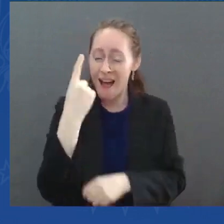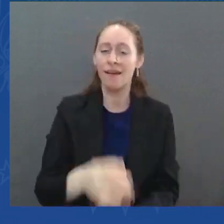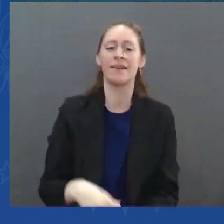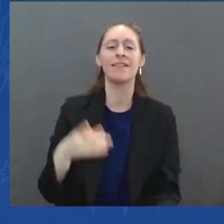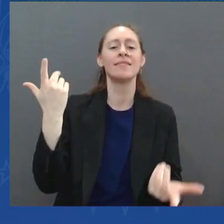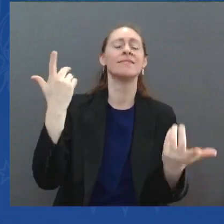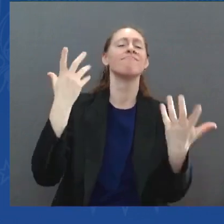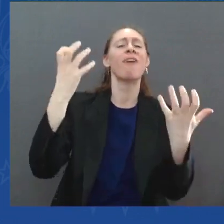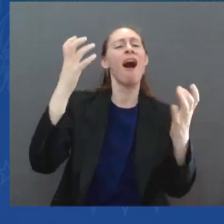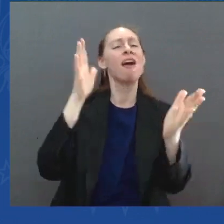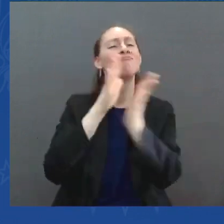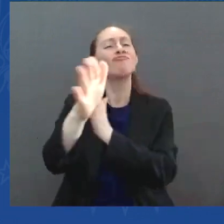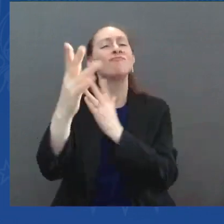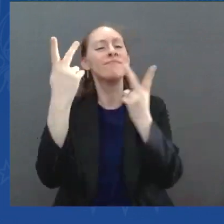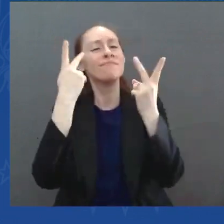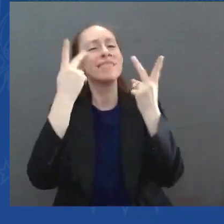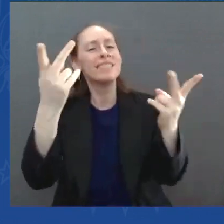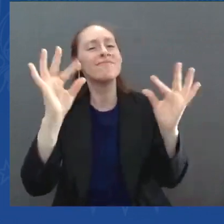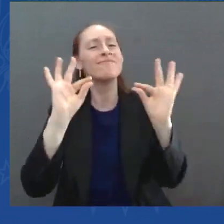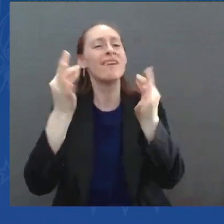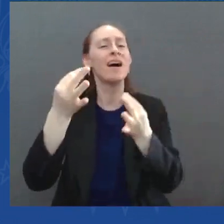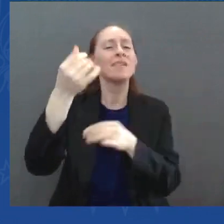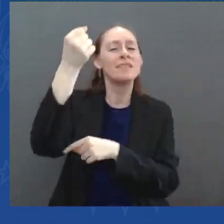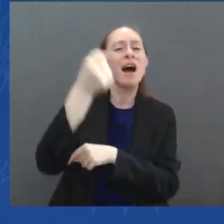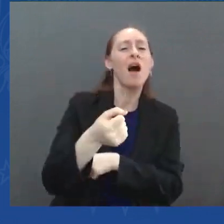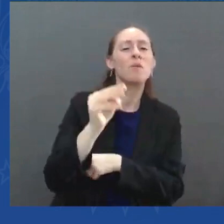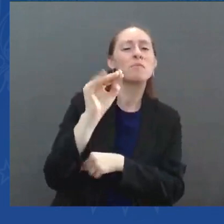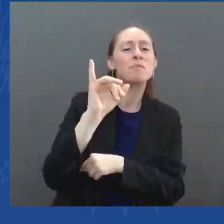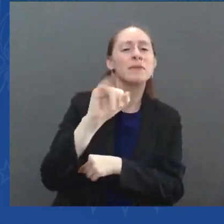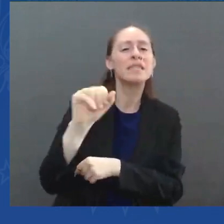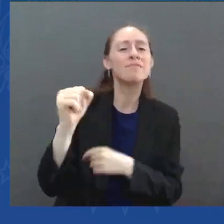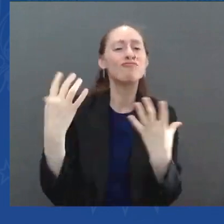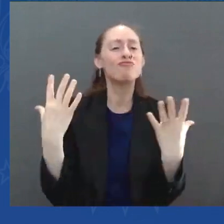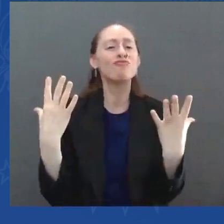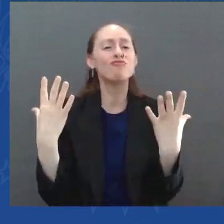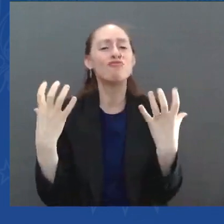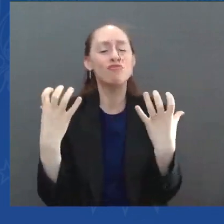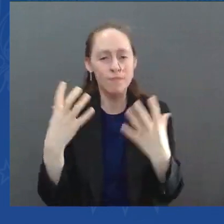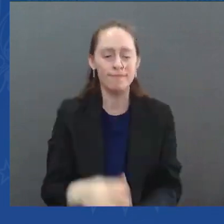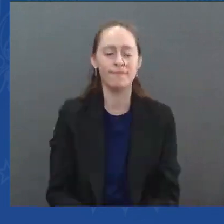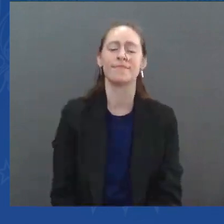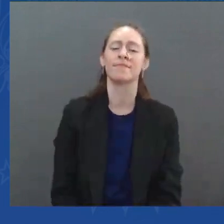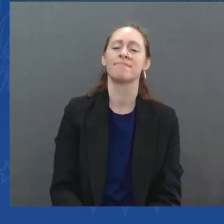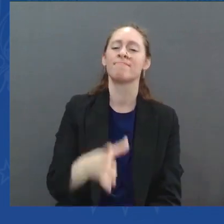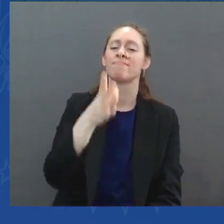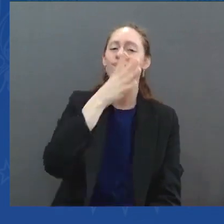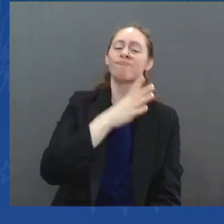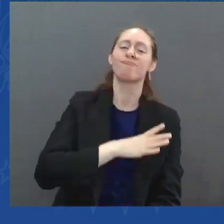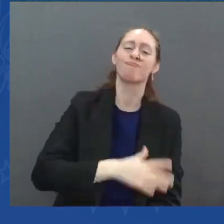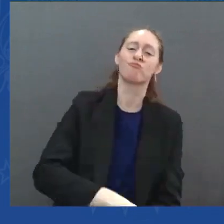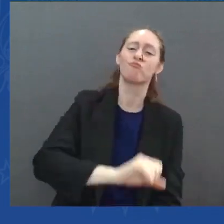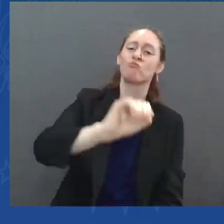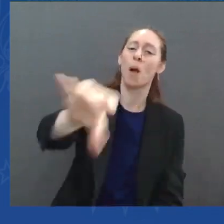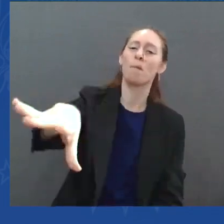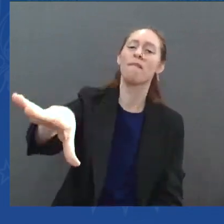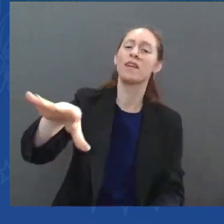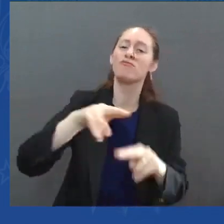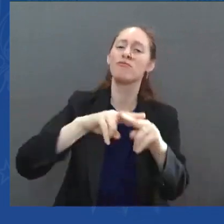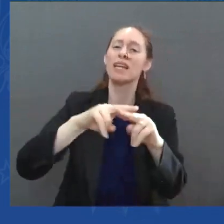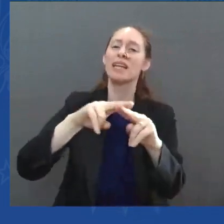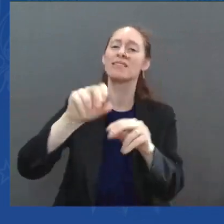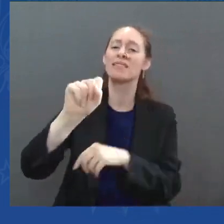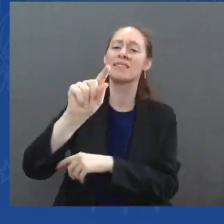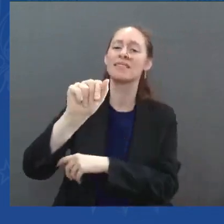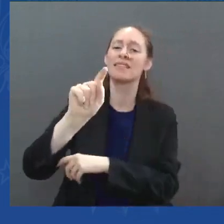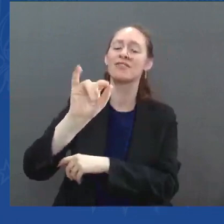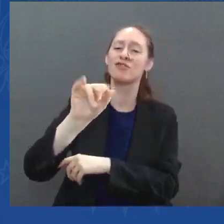him off at the train station in Chicago. Her own family fled the Delta decades earlier. So she told him, she told him the unwritten